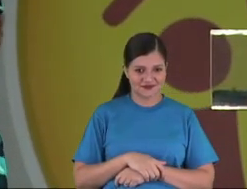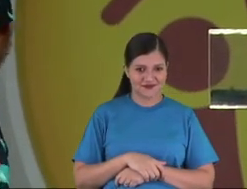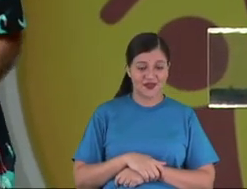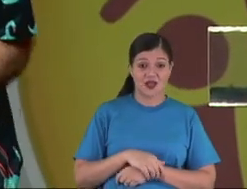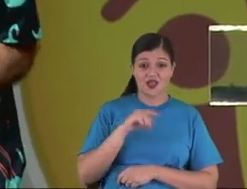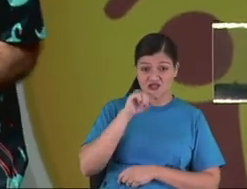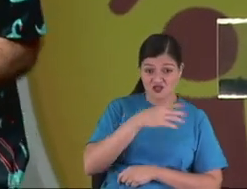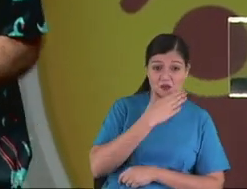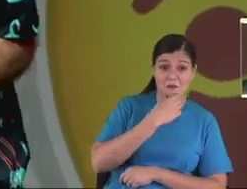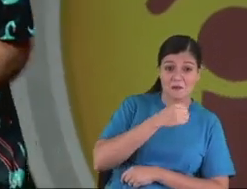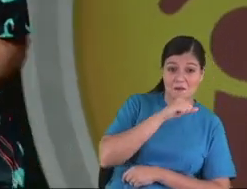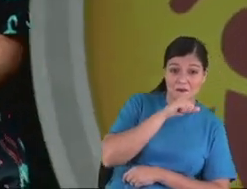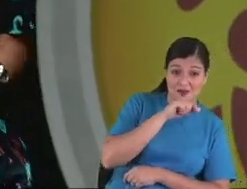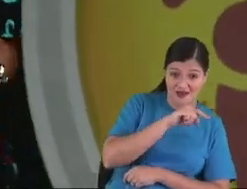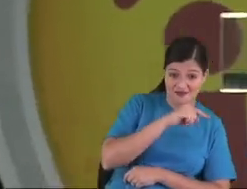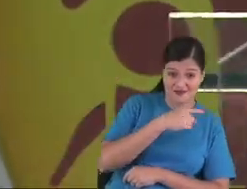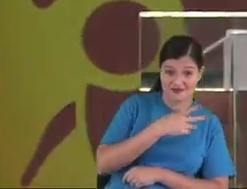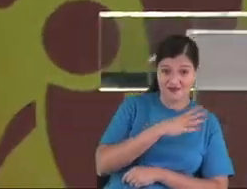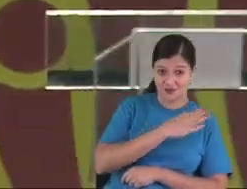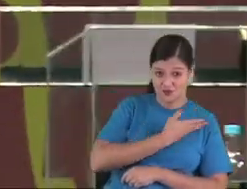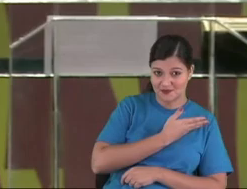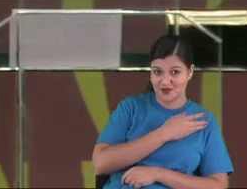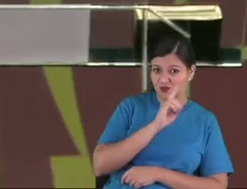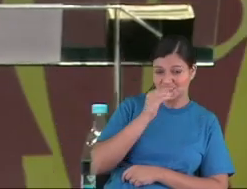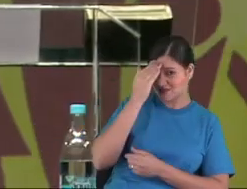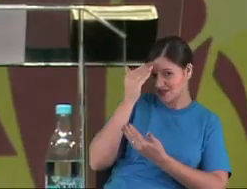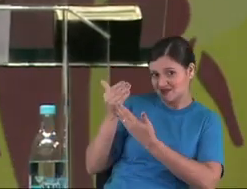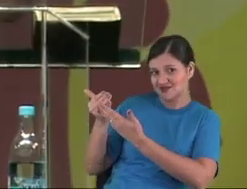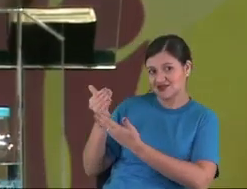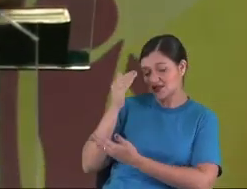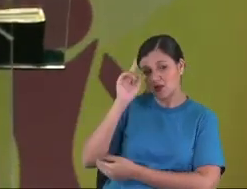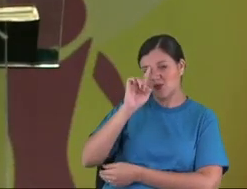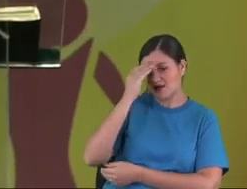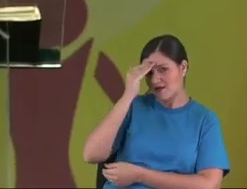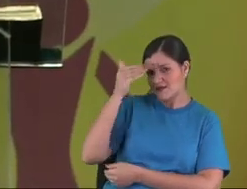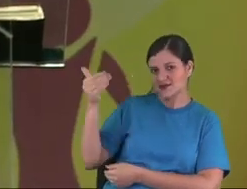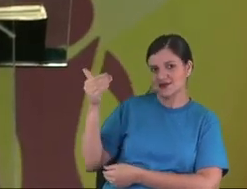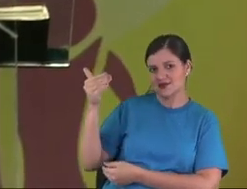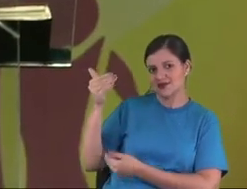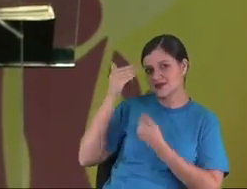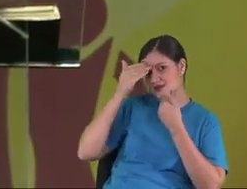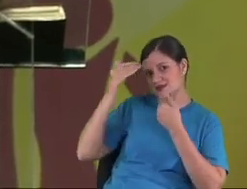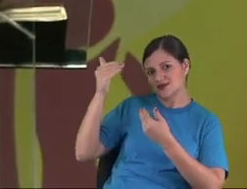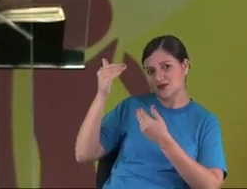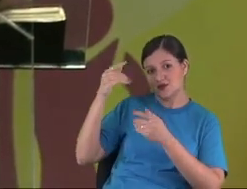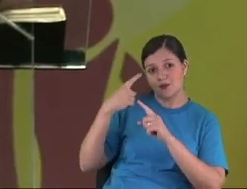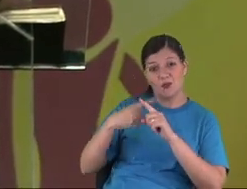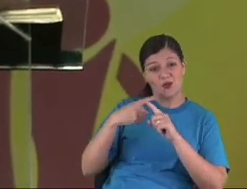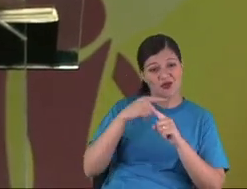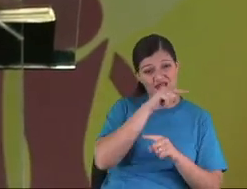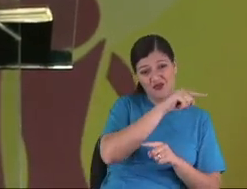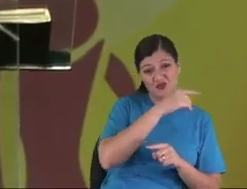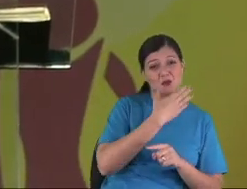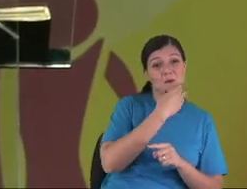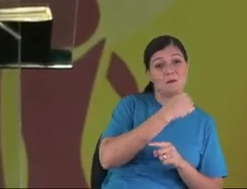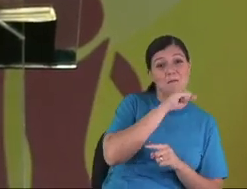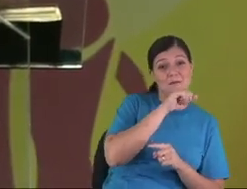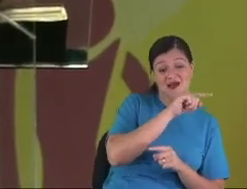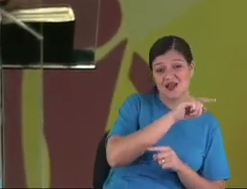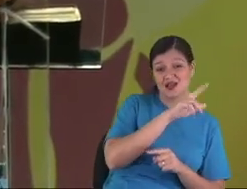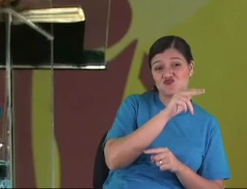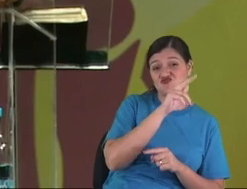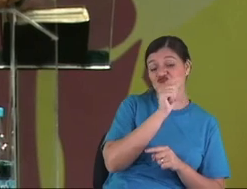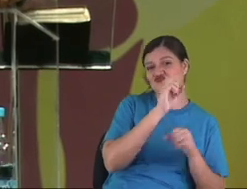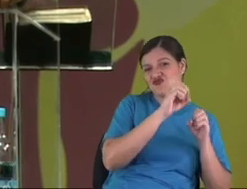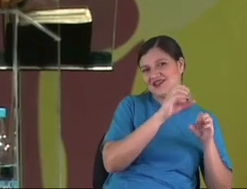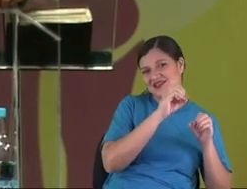And his dad didn't thank us. But you know why? Because his dad never taught